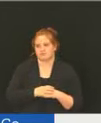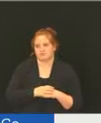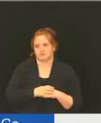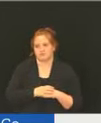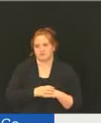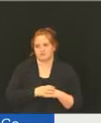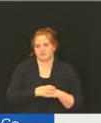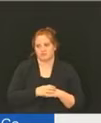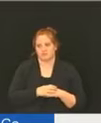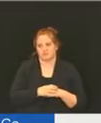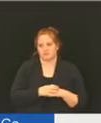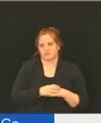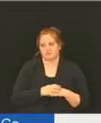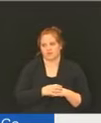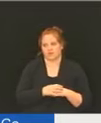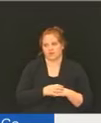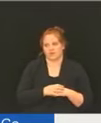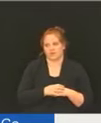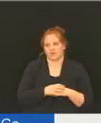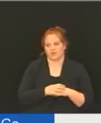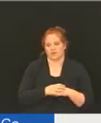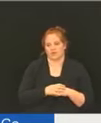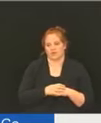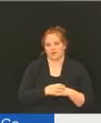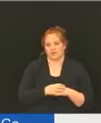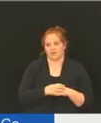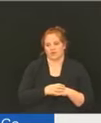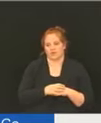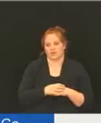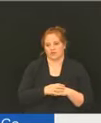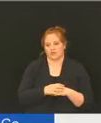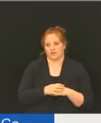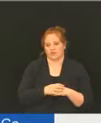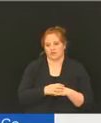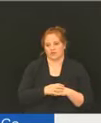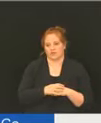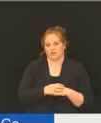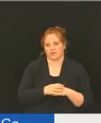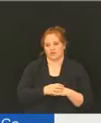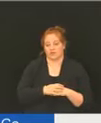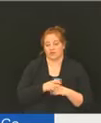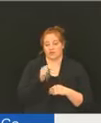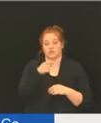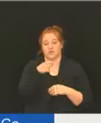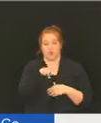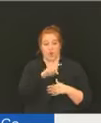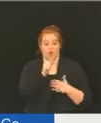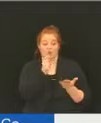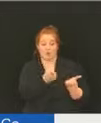through using those that are, the information from those that have signed up,